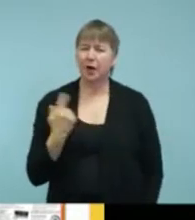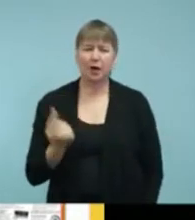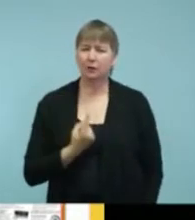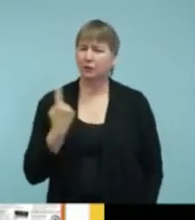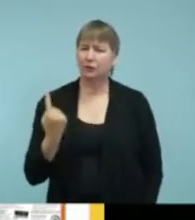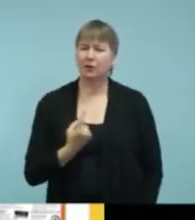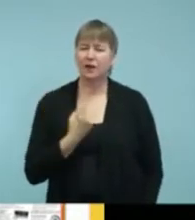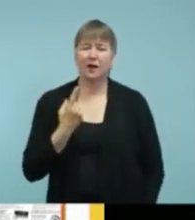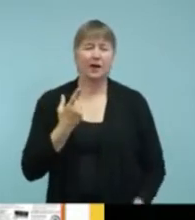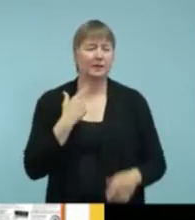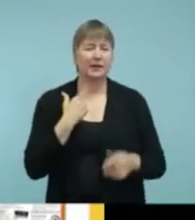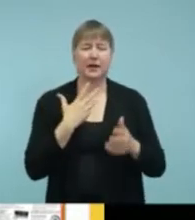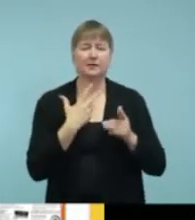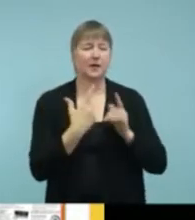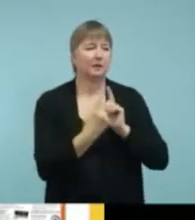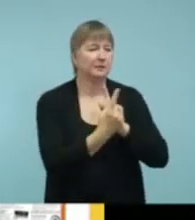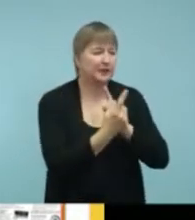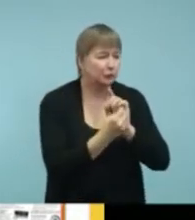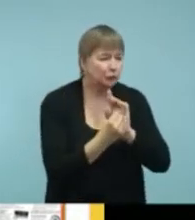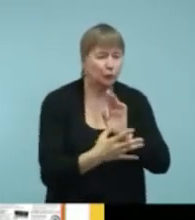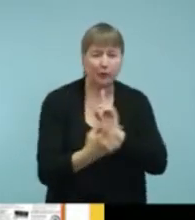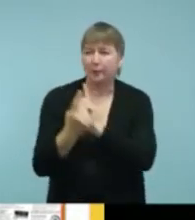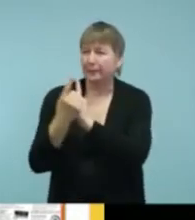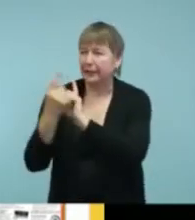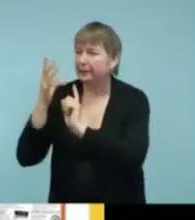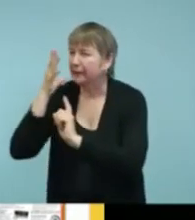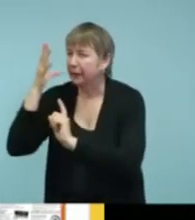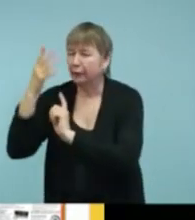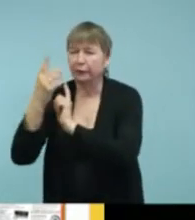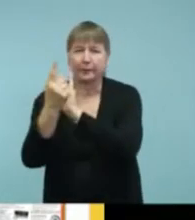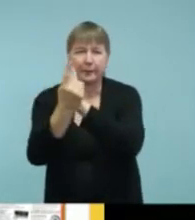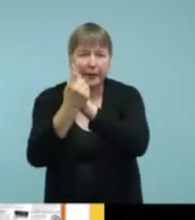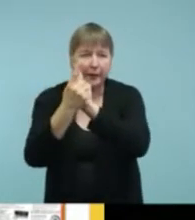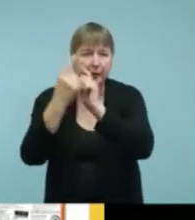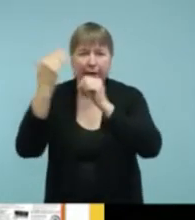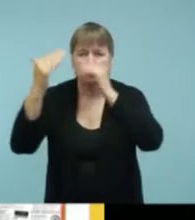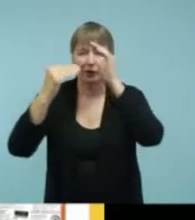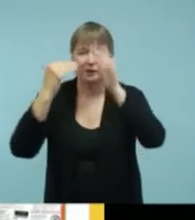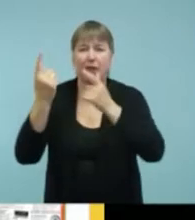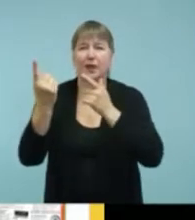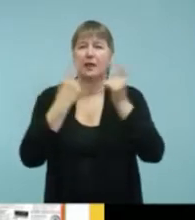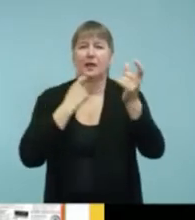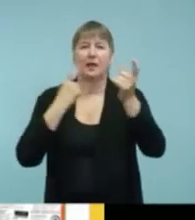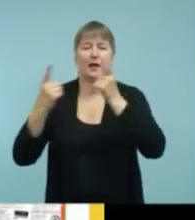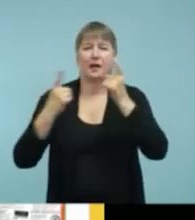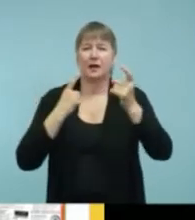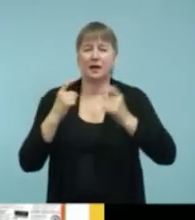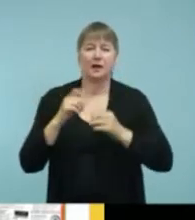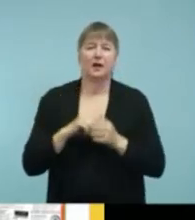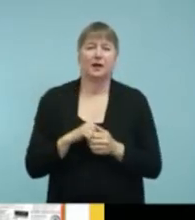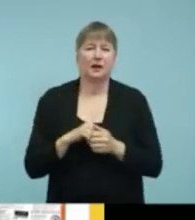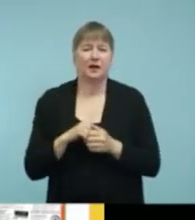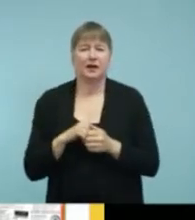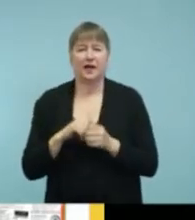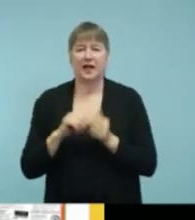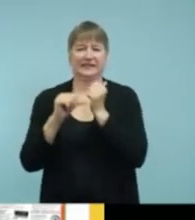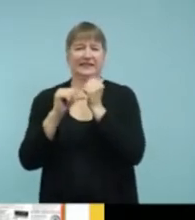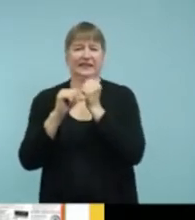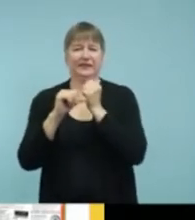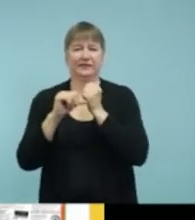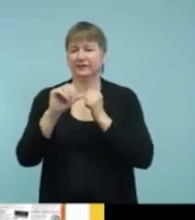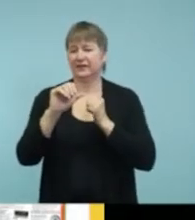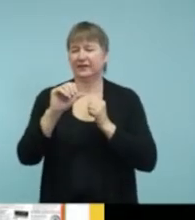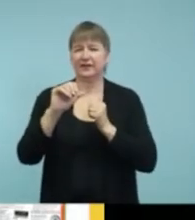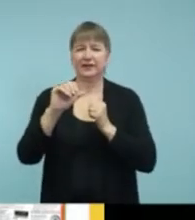students or parents or other adults asking me about assistive technology and it's great to just be able to pull it out.